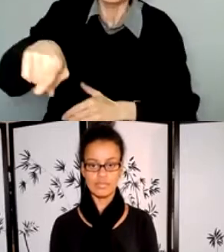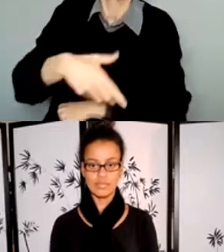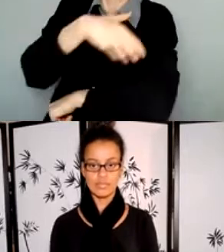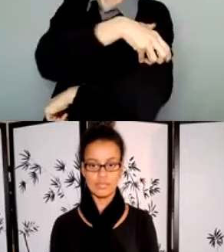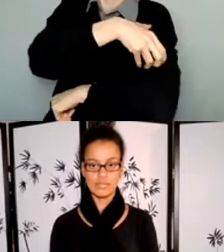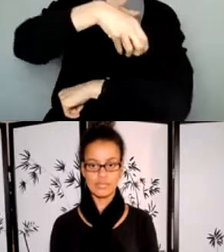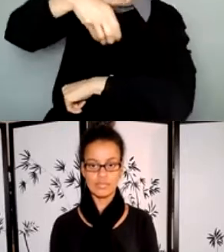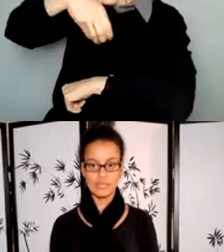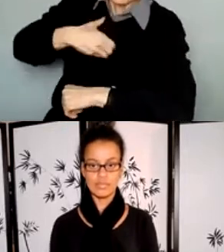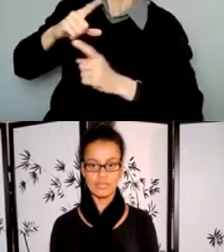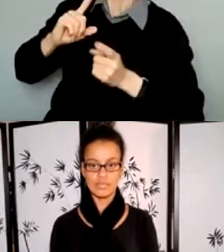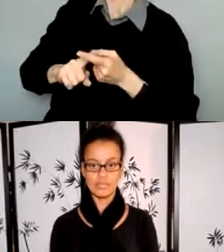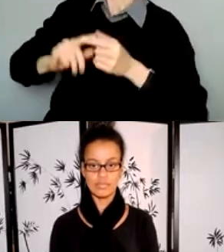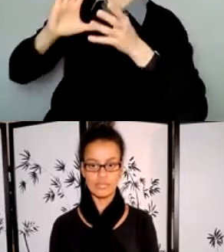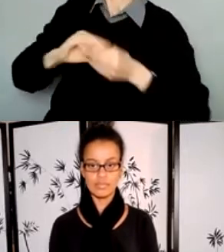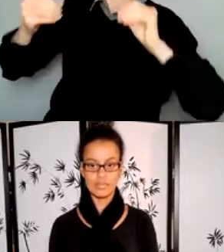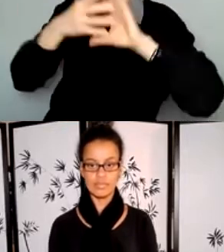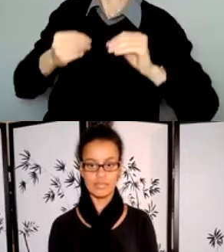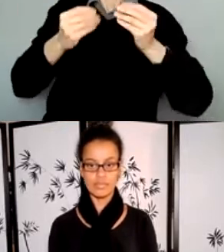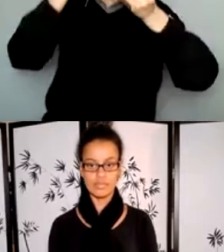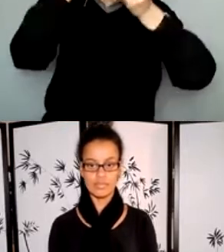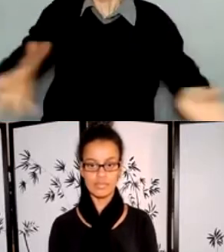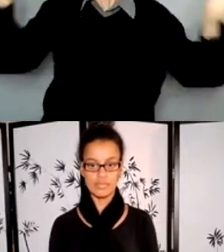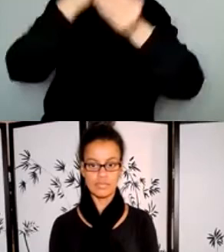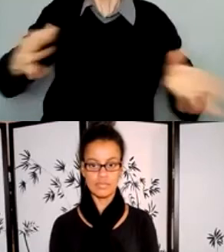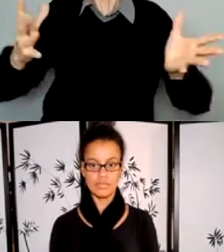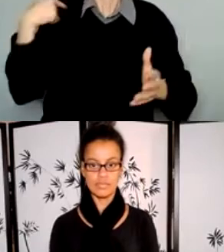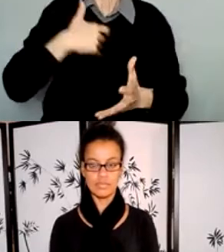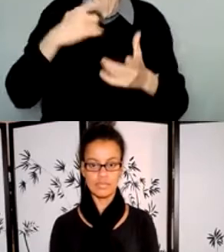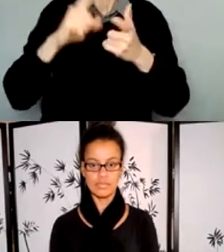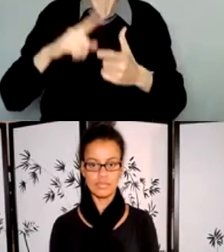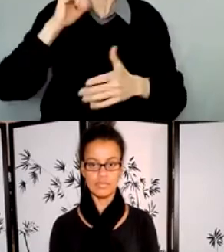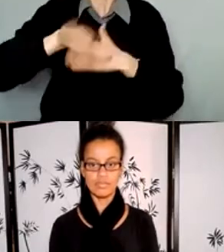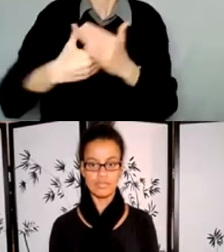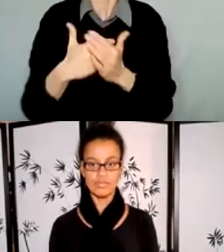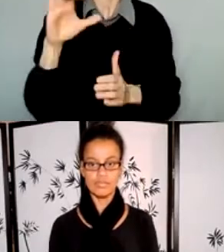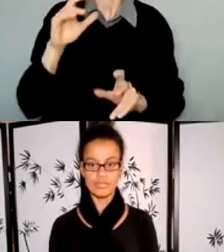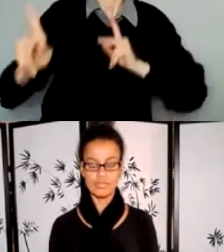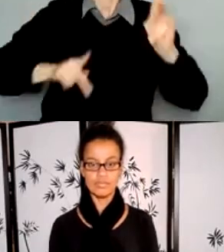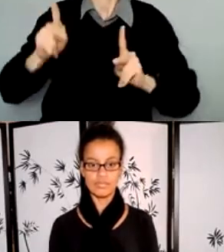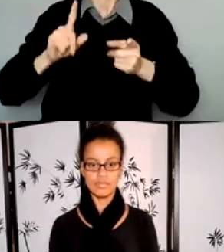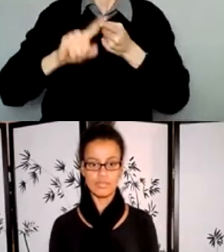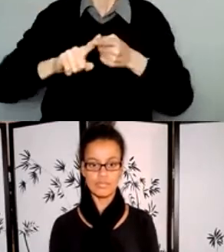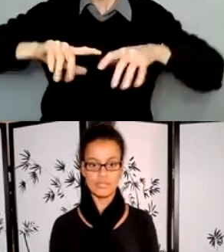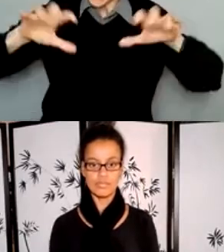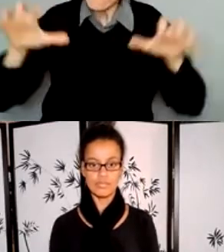city where Calgarians of all backgrounds can access, create, and participate in art as part of their everyday lives.